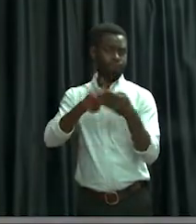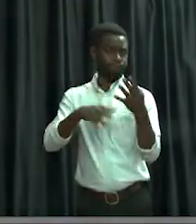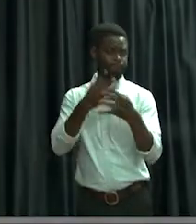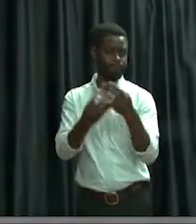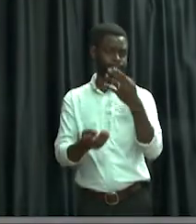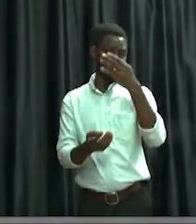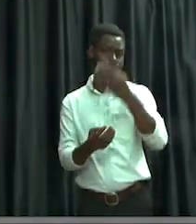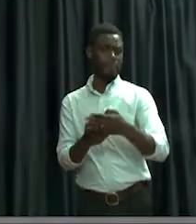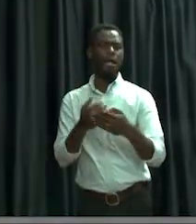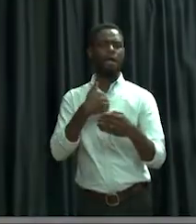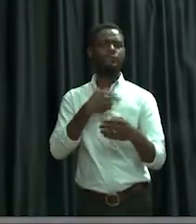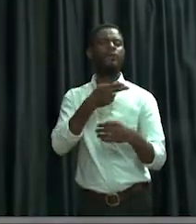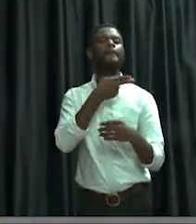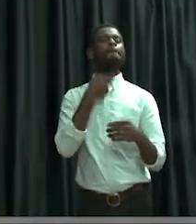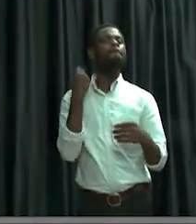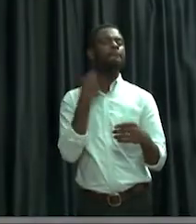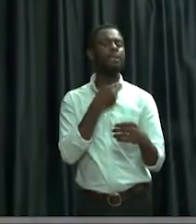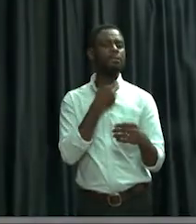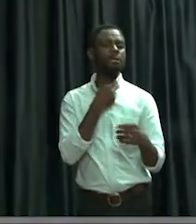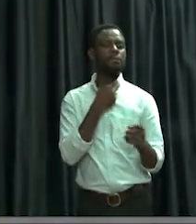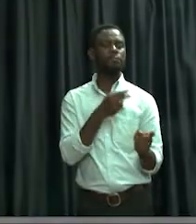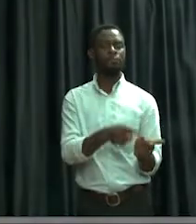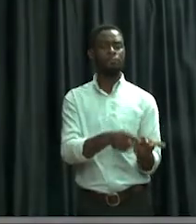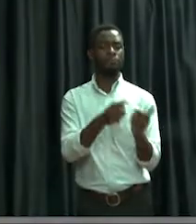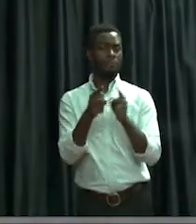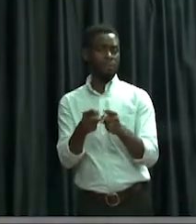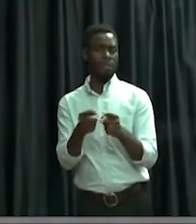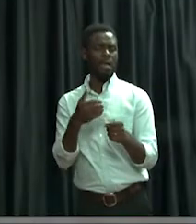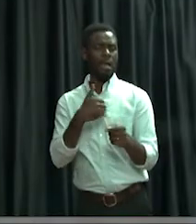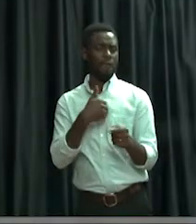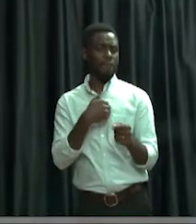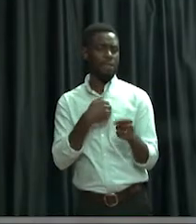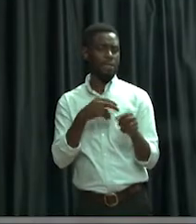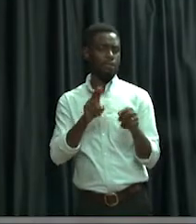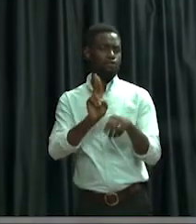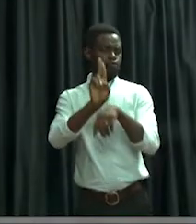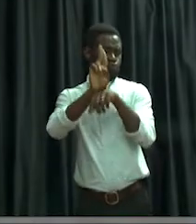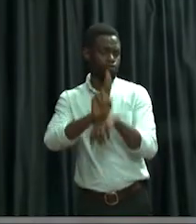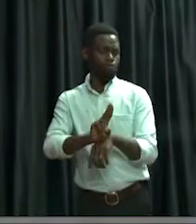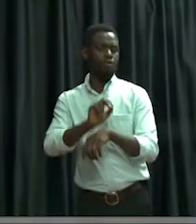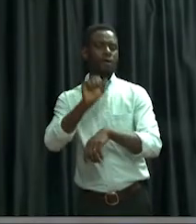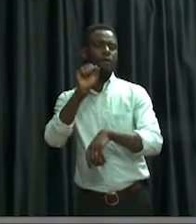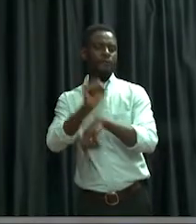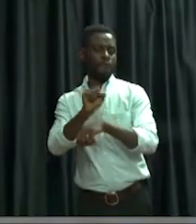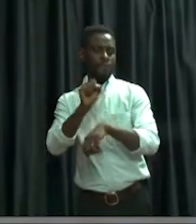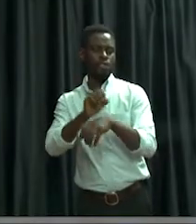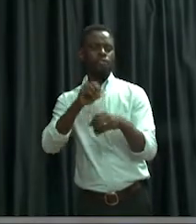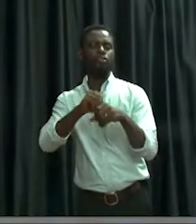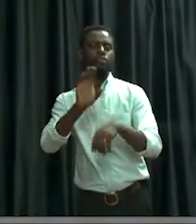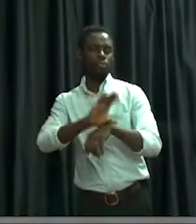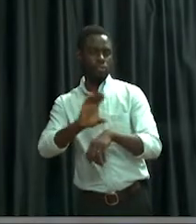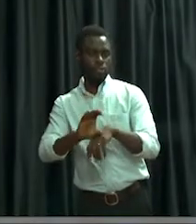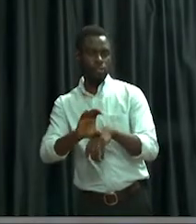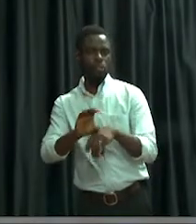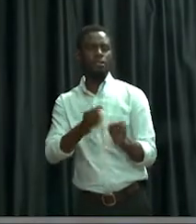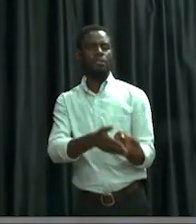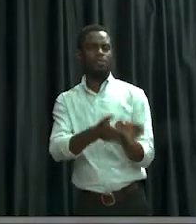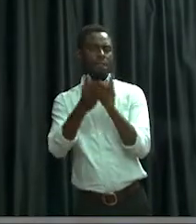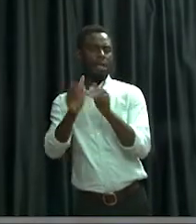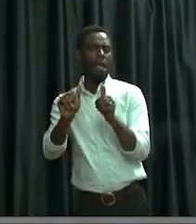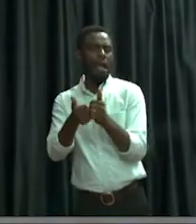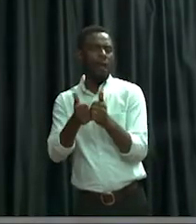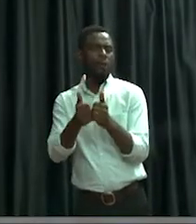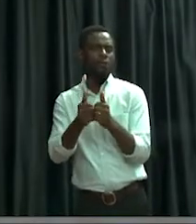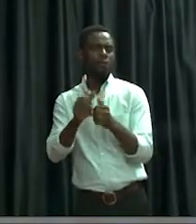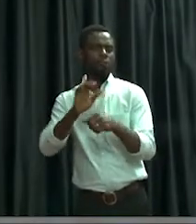I would have pastor. Then I would have my usual functions in church. And then I would have how the disruption has